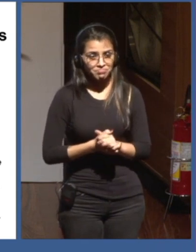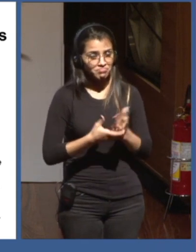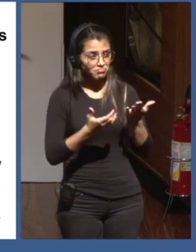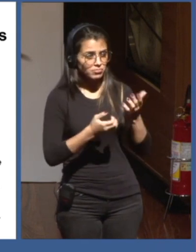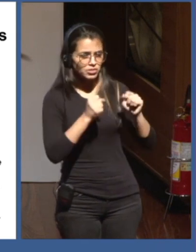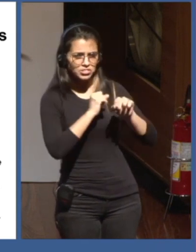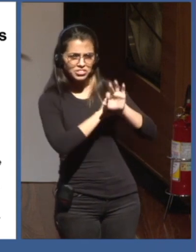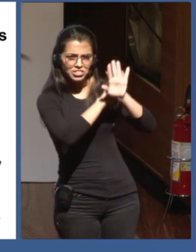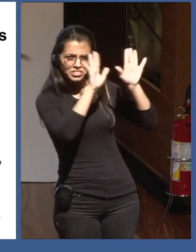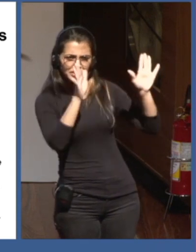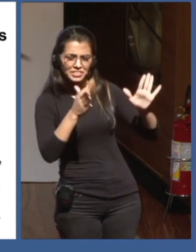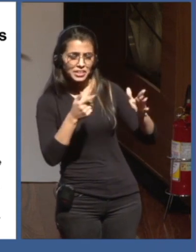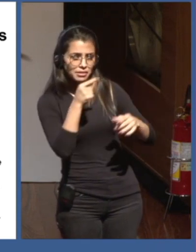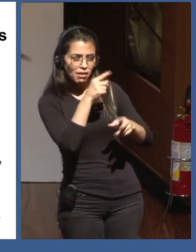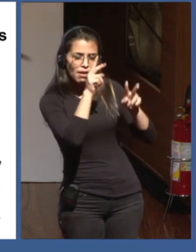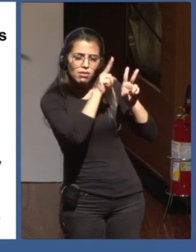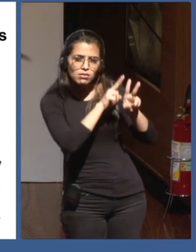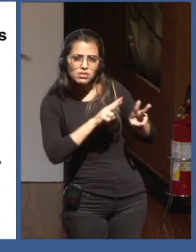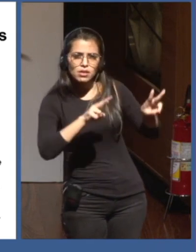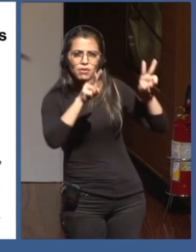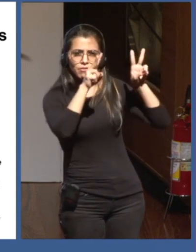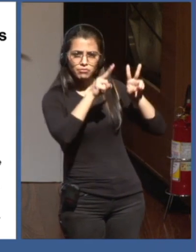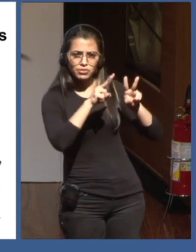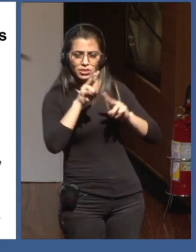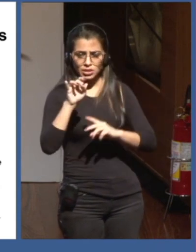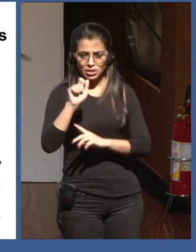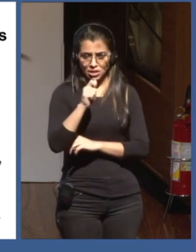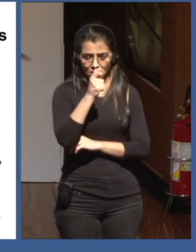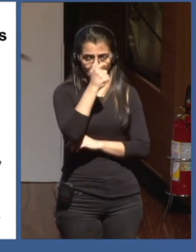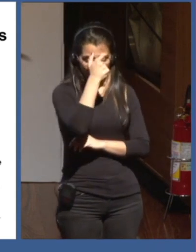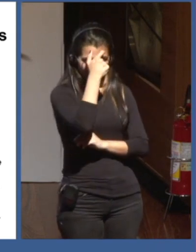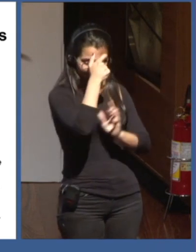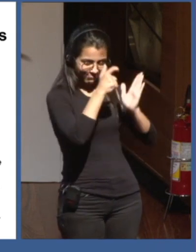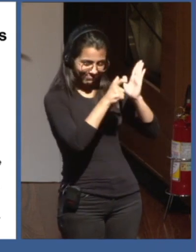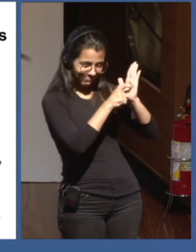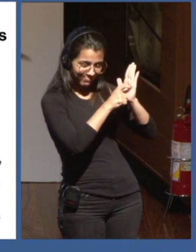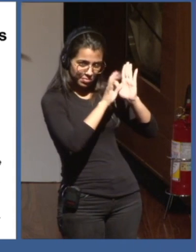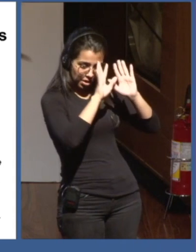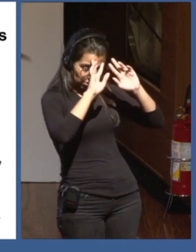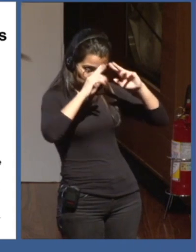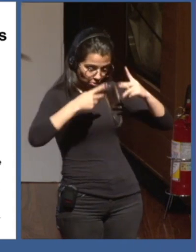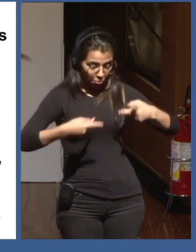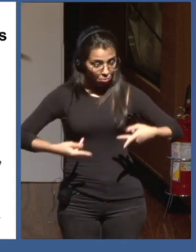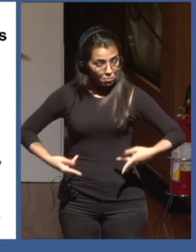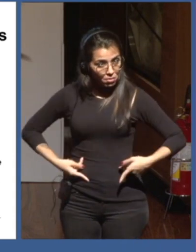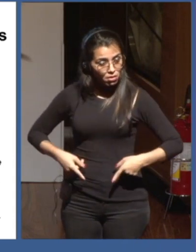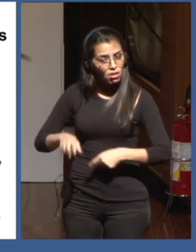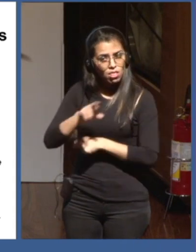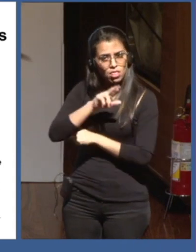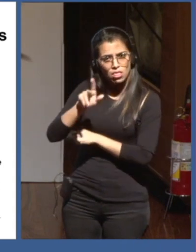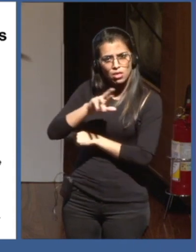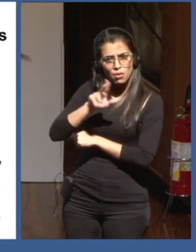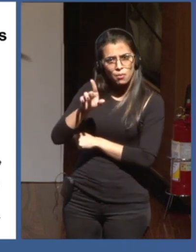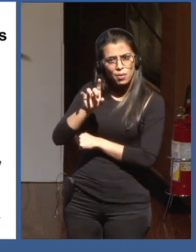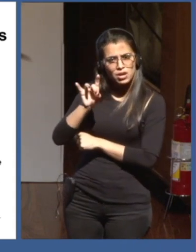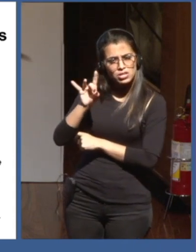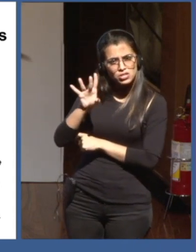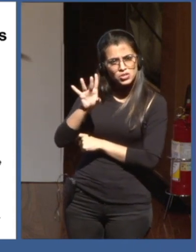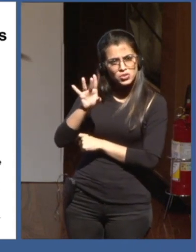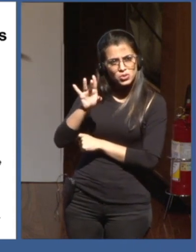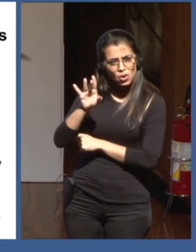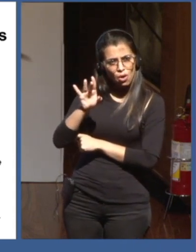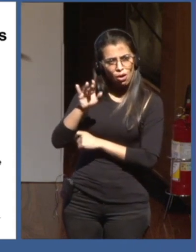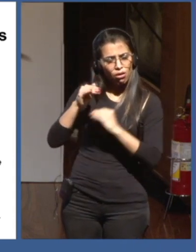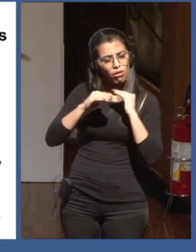vision of a human AI is not like a techno-utopian where, you know, machines are going to be in charge and algorithms know